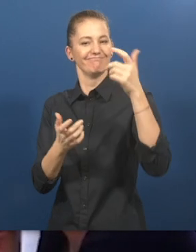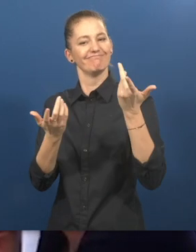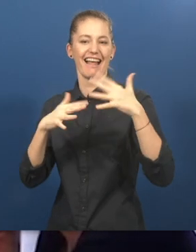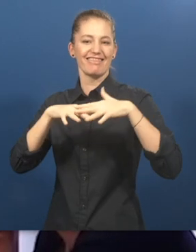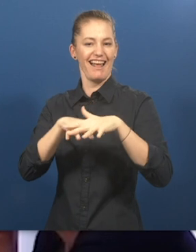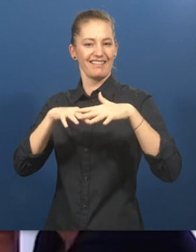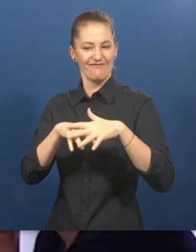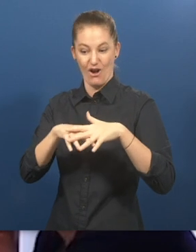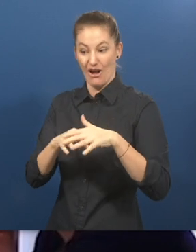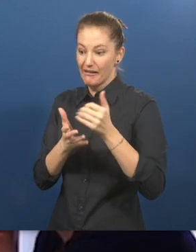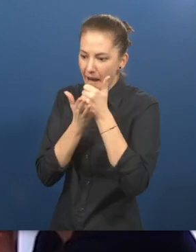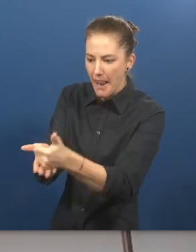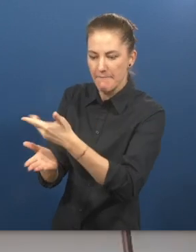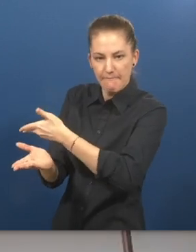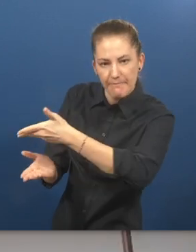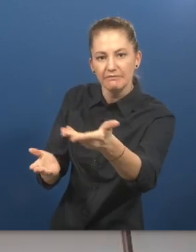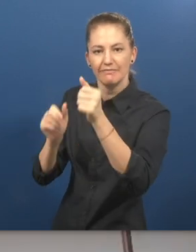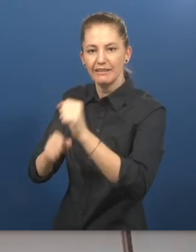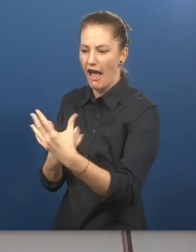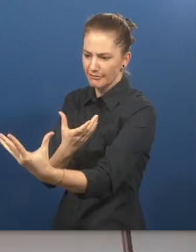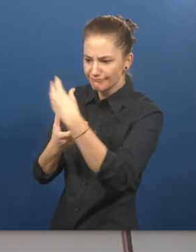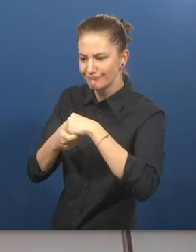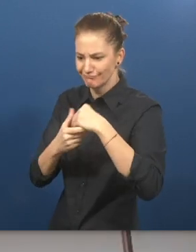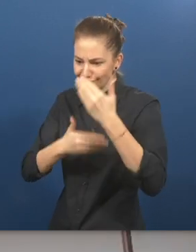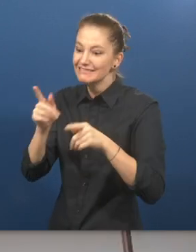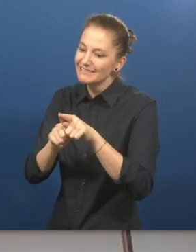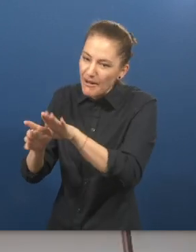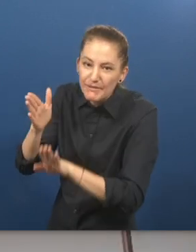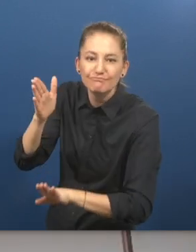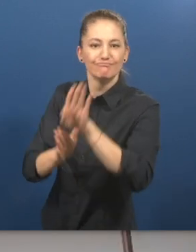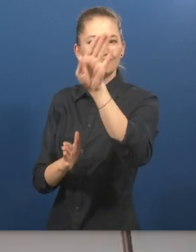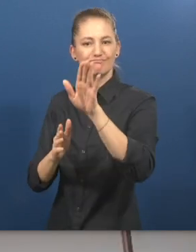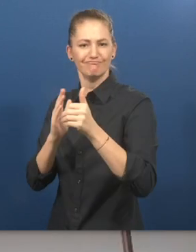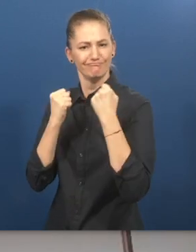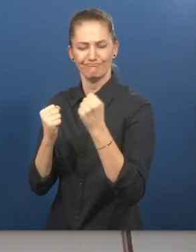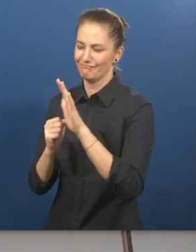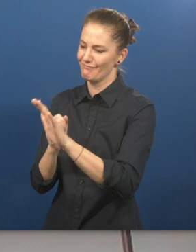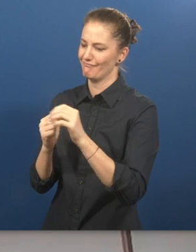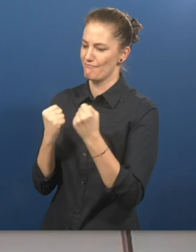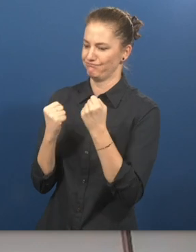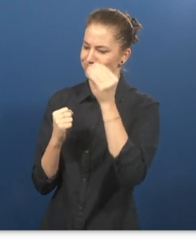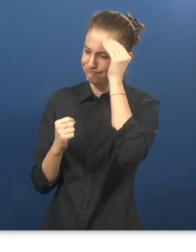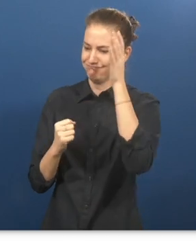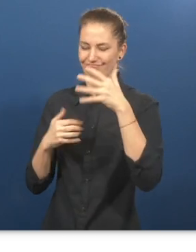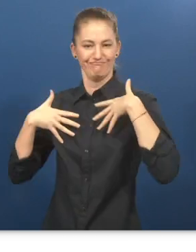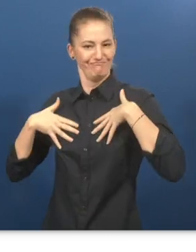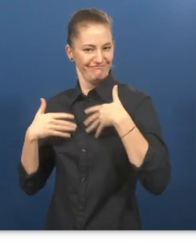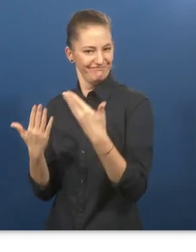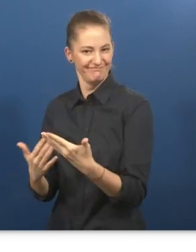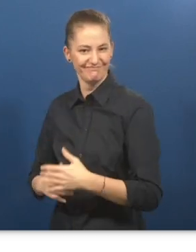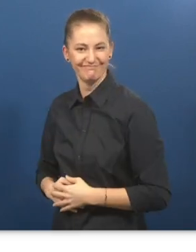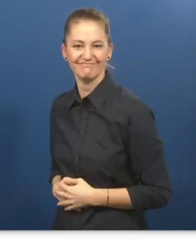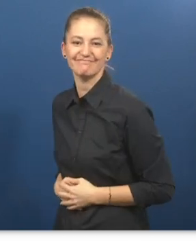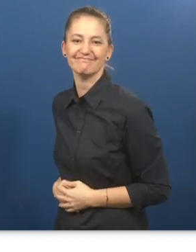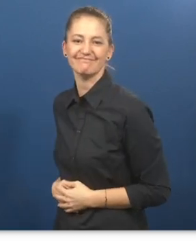with disability to have as much career and leadership development to achieve their potential and live their best life. So you're a